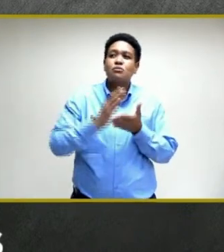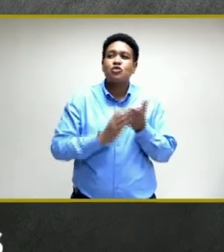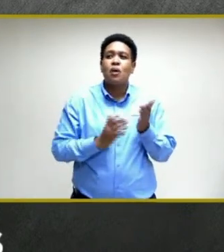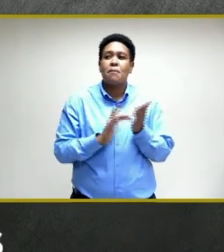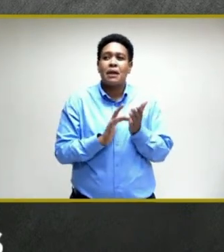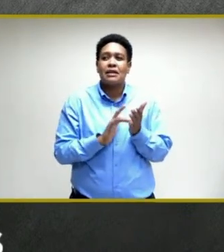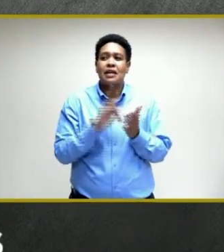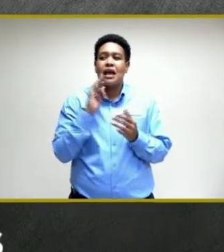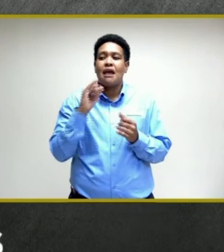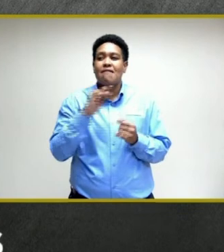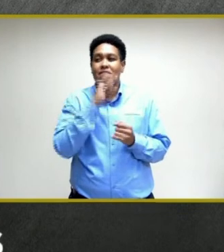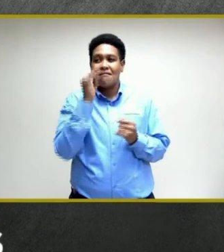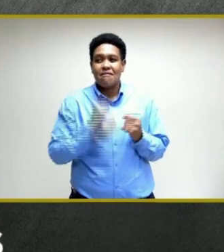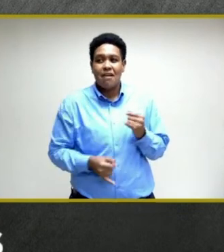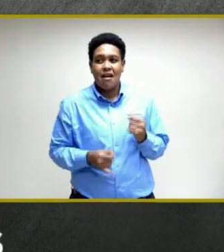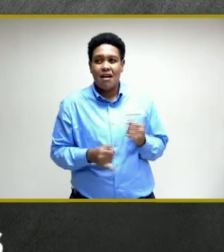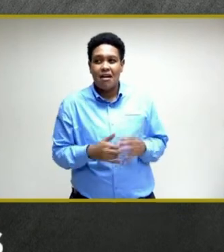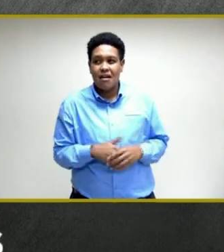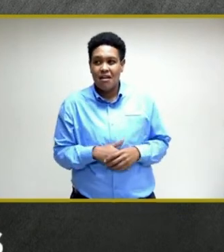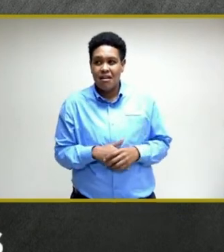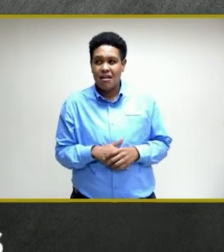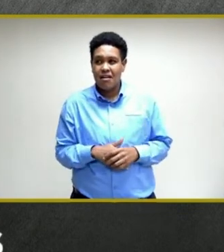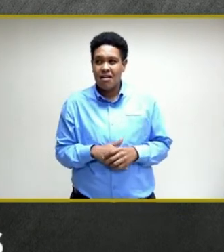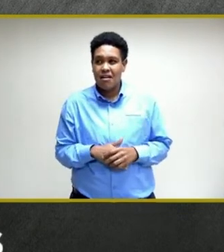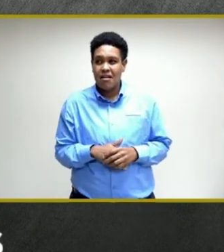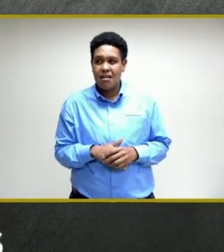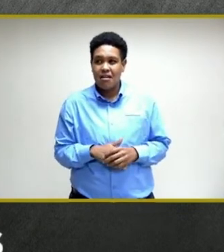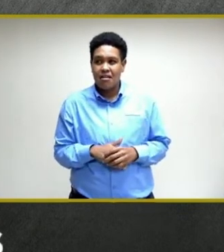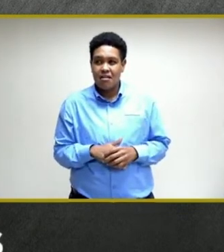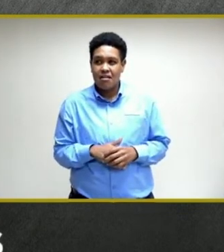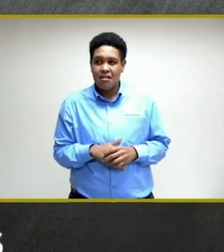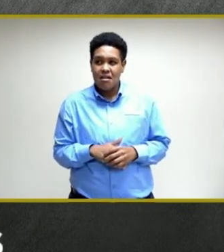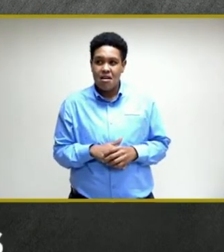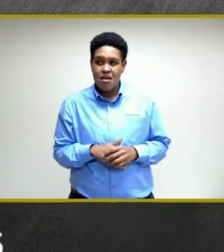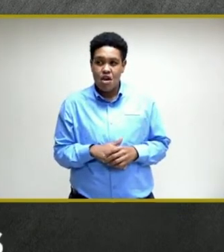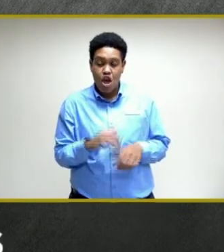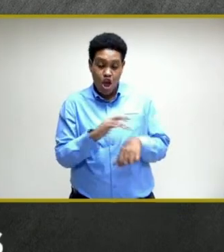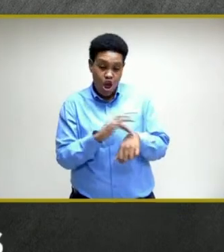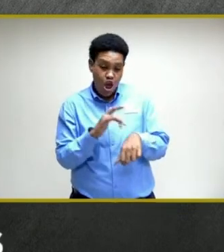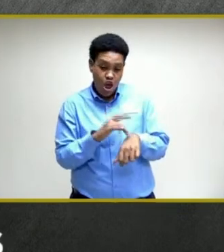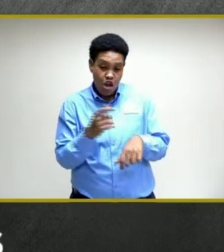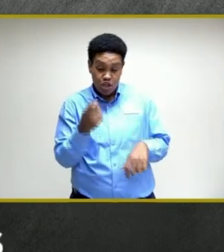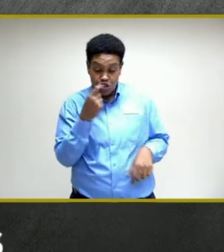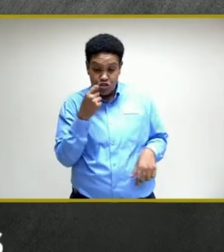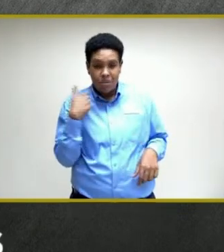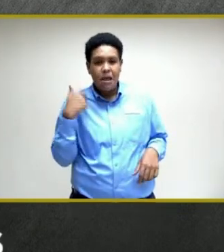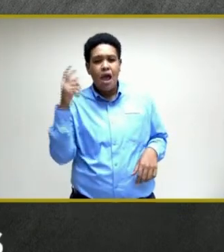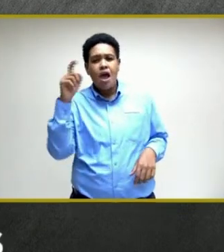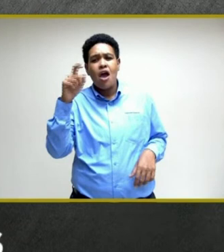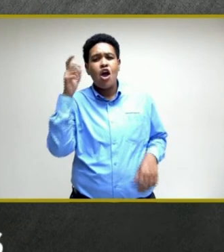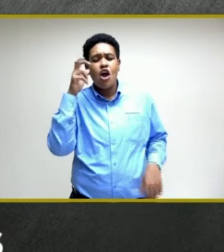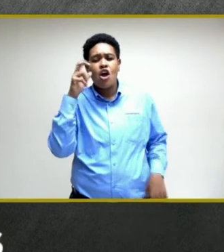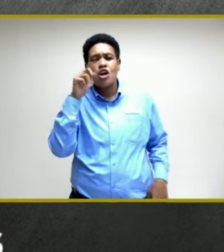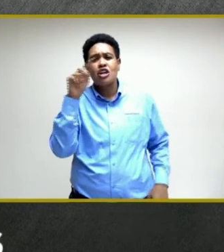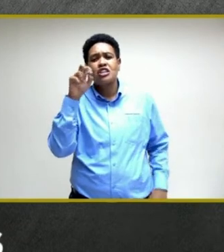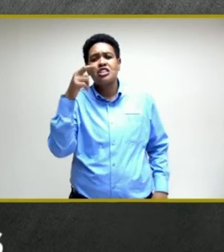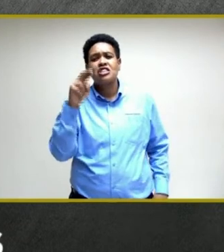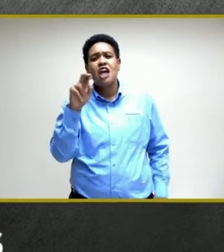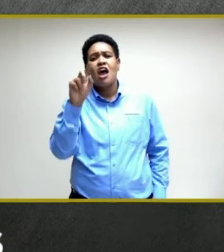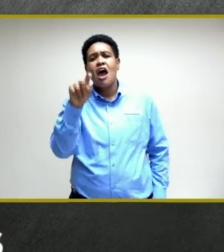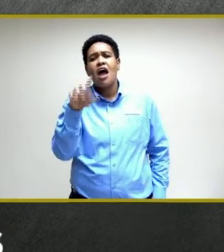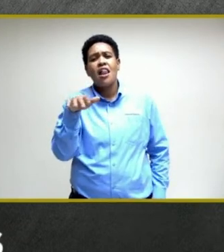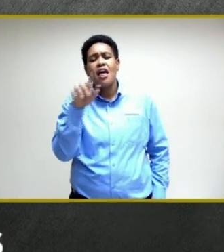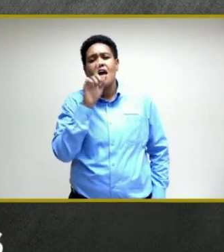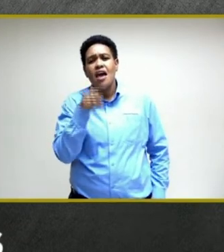And finally, early treatment, which I heard Zara ask about just now was not answered.